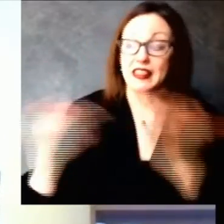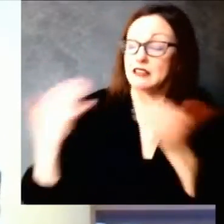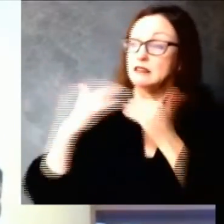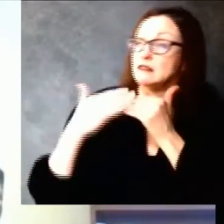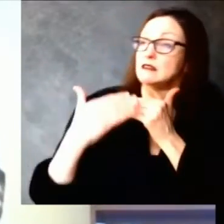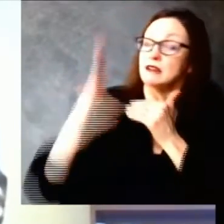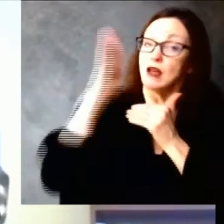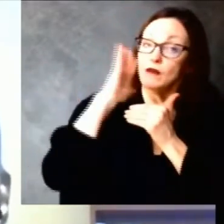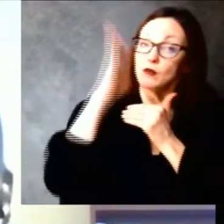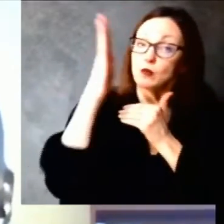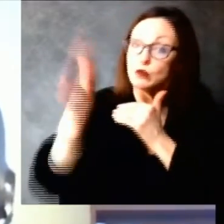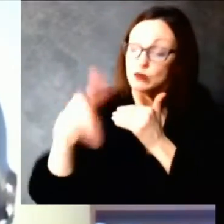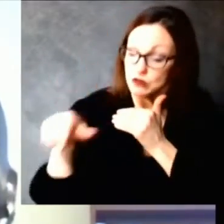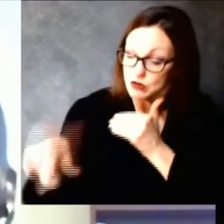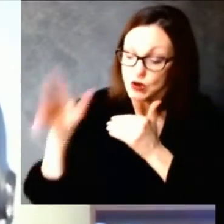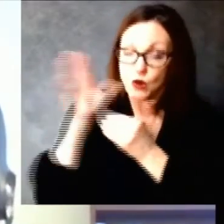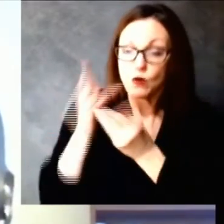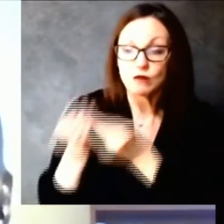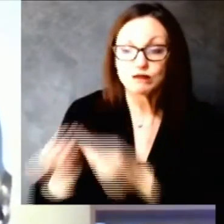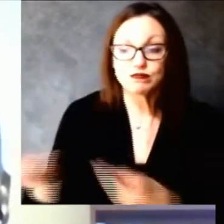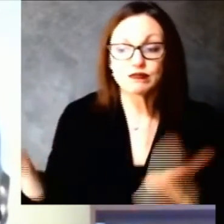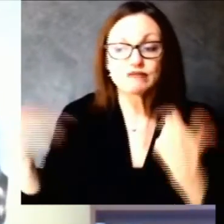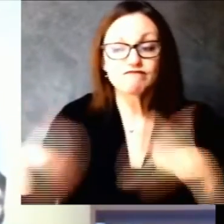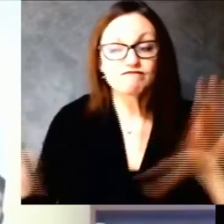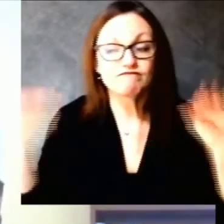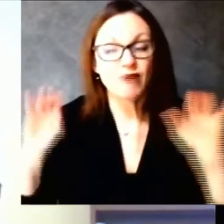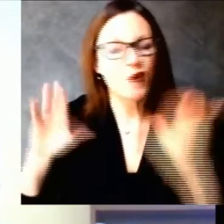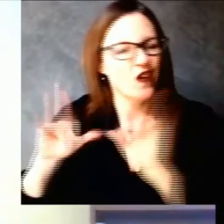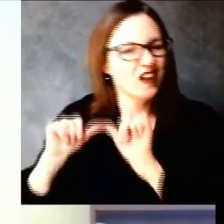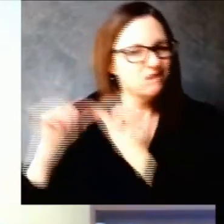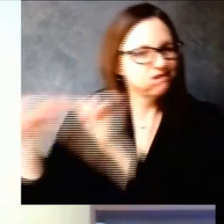that is very much what we are striving to do here